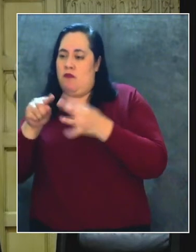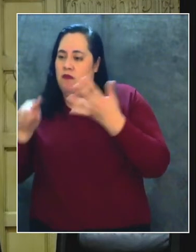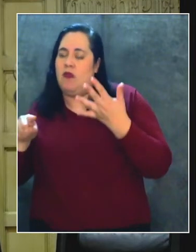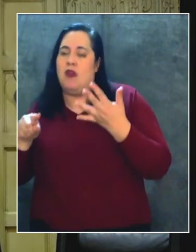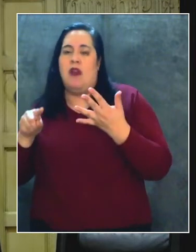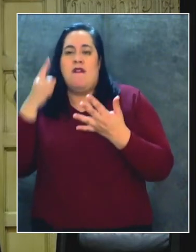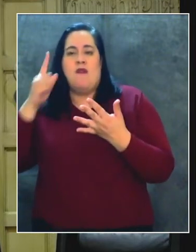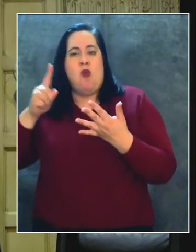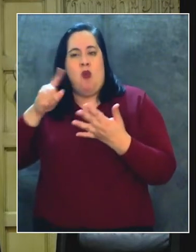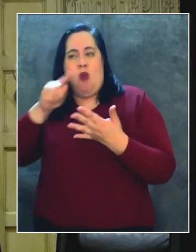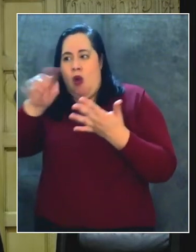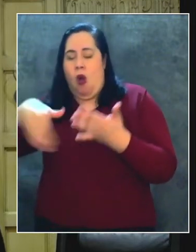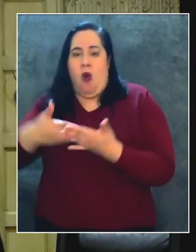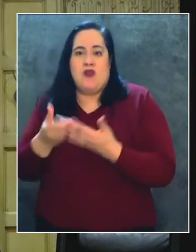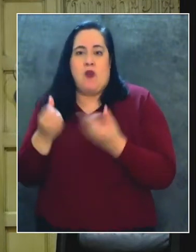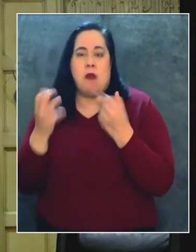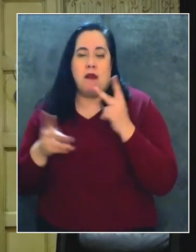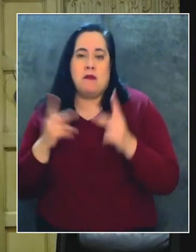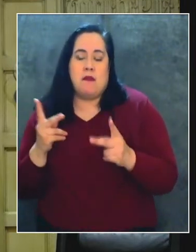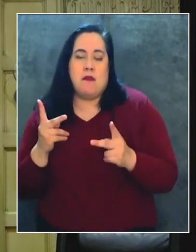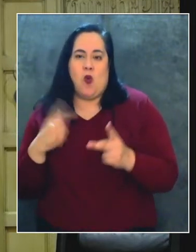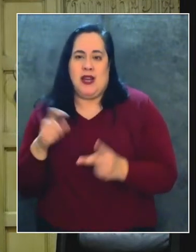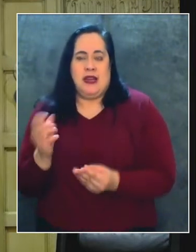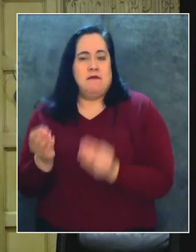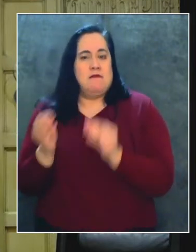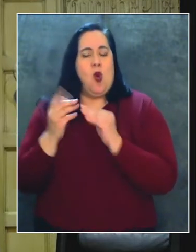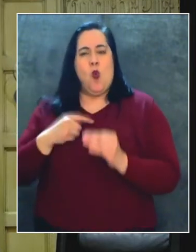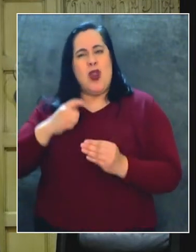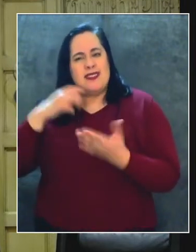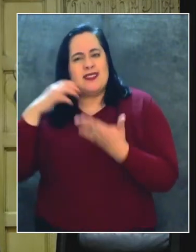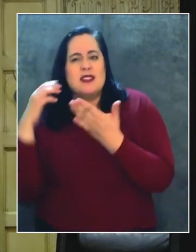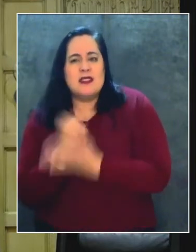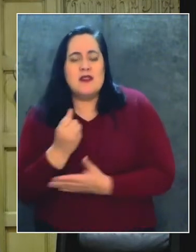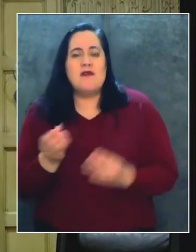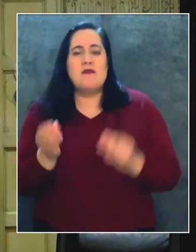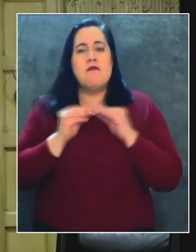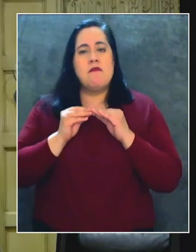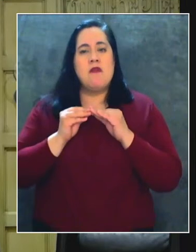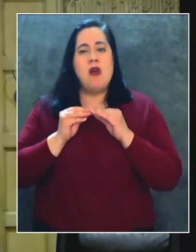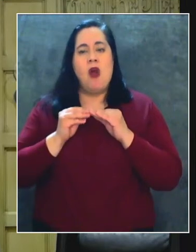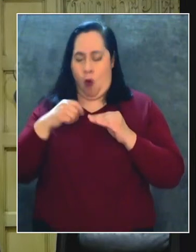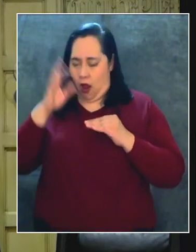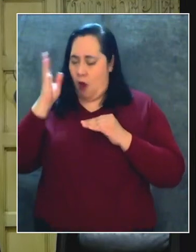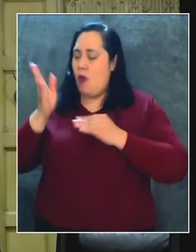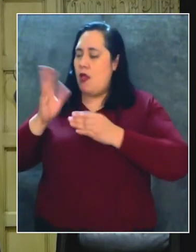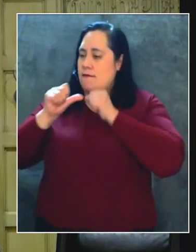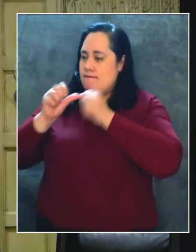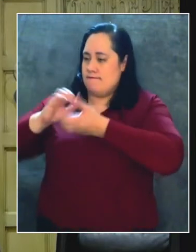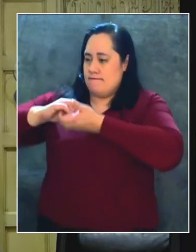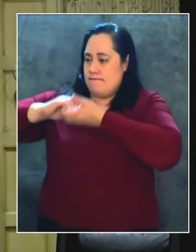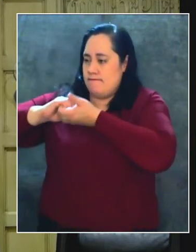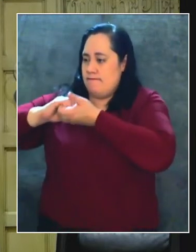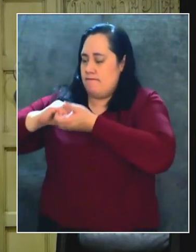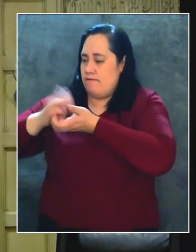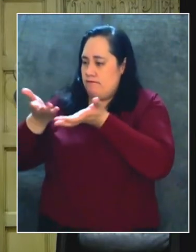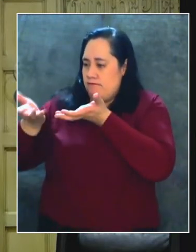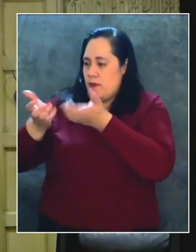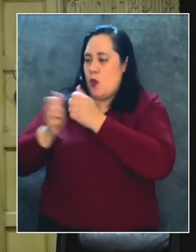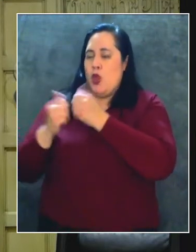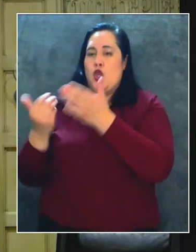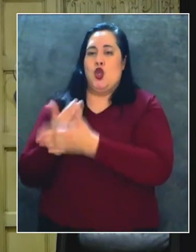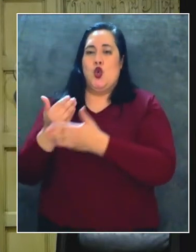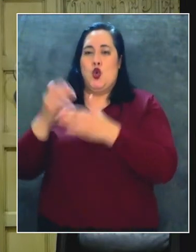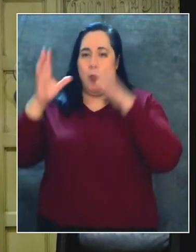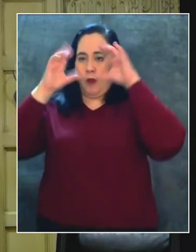tantos. Nosotros merecemos más. Y colaboraré con la nueva administración de Biden